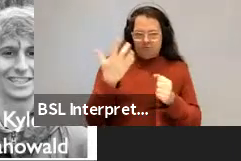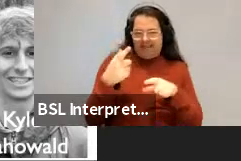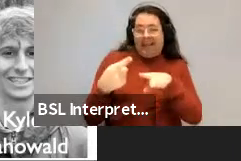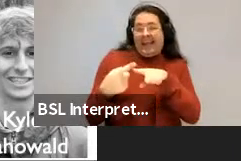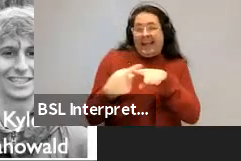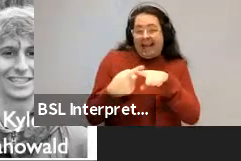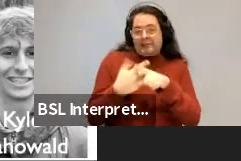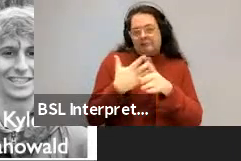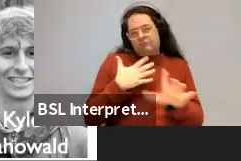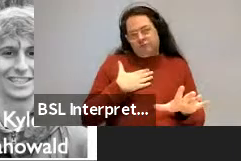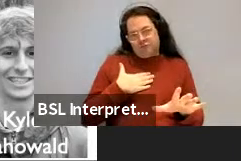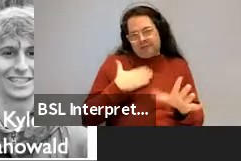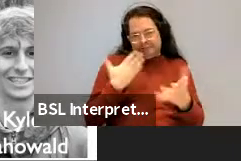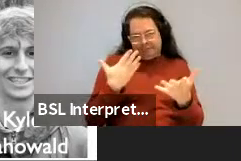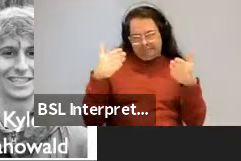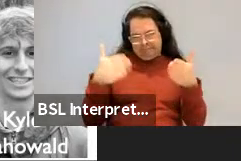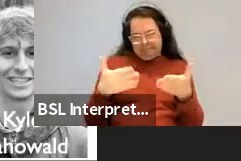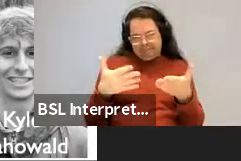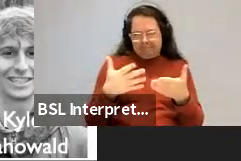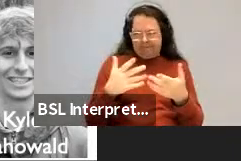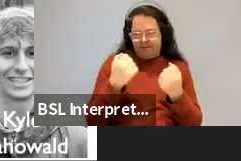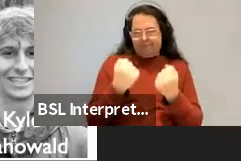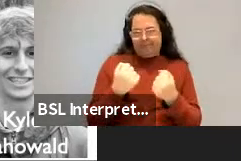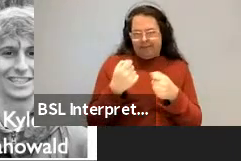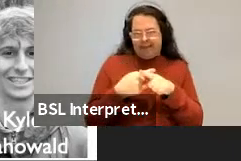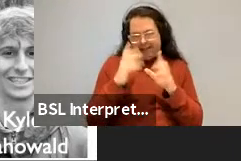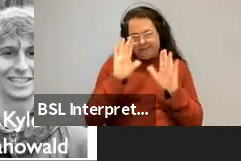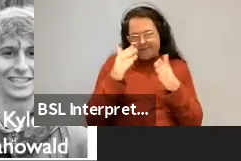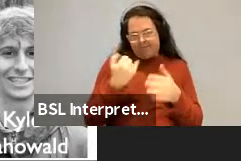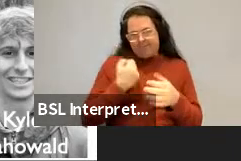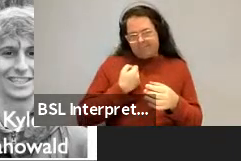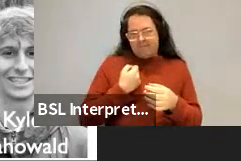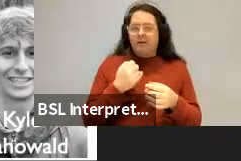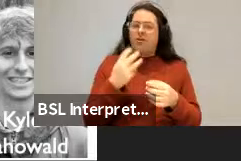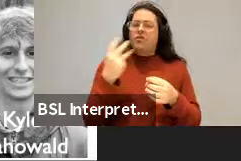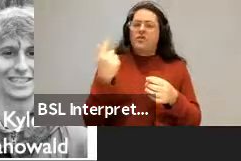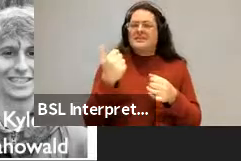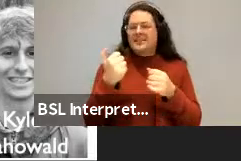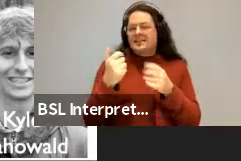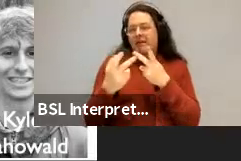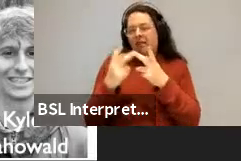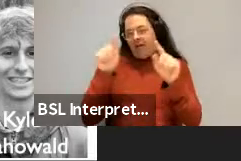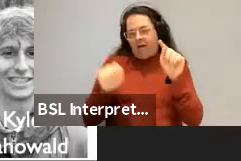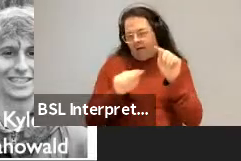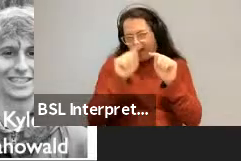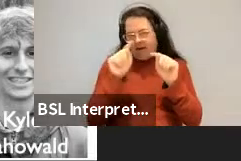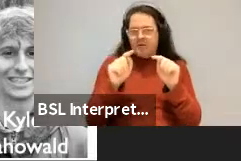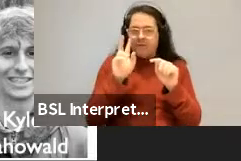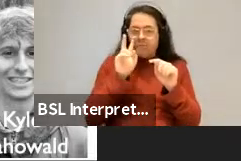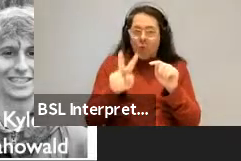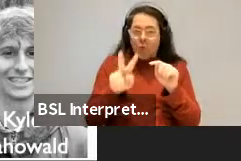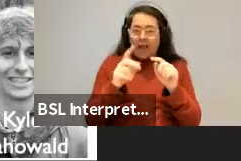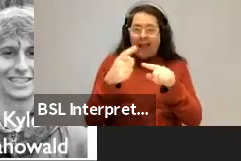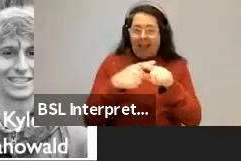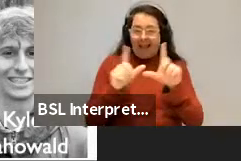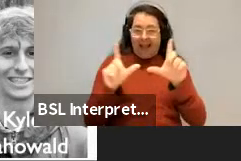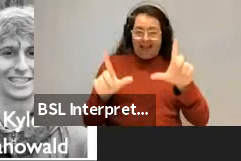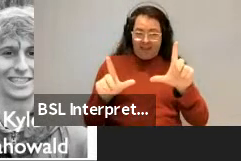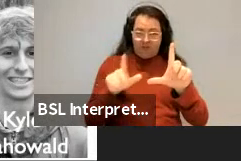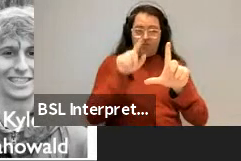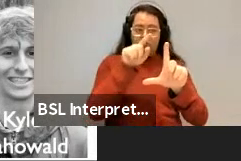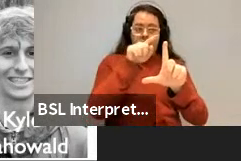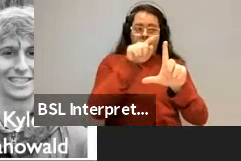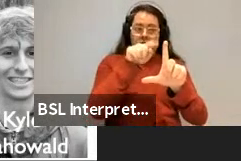Sorry, I'm very Anglo-centric here, but there are 36 other languages. You can look at any one of those. On the x-axis is the sentence